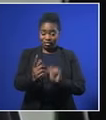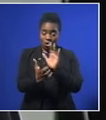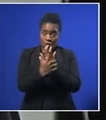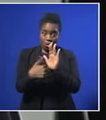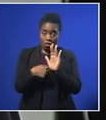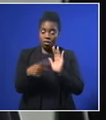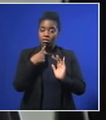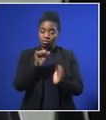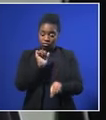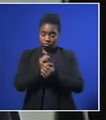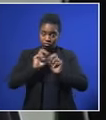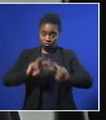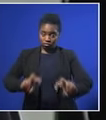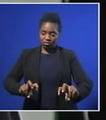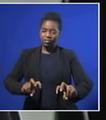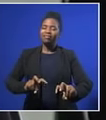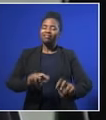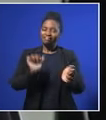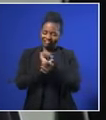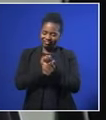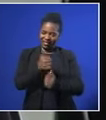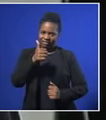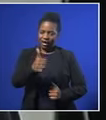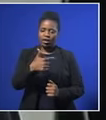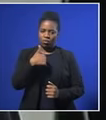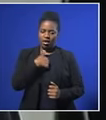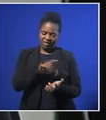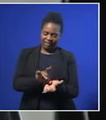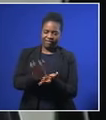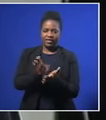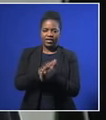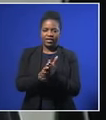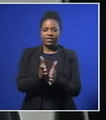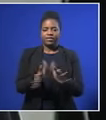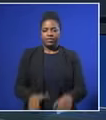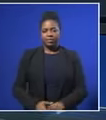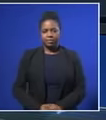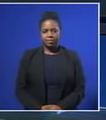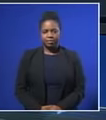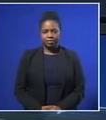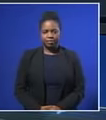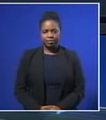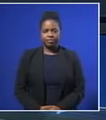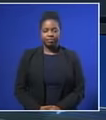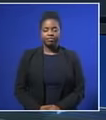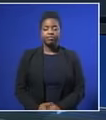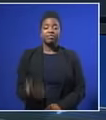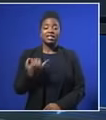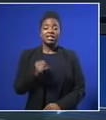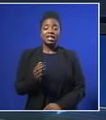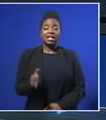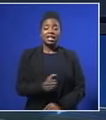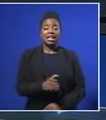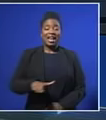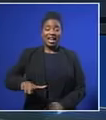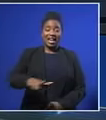enforcement agencies to investigate, arrest and charge perpetrators to such high-priority crimes. Still ahead on E! News,